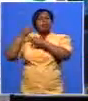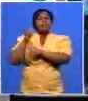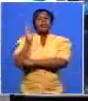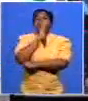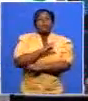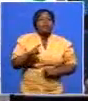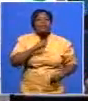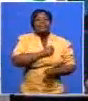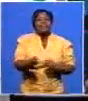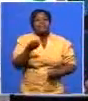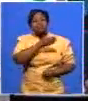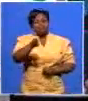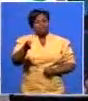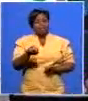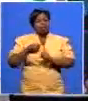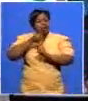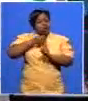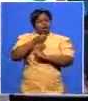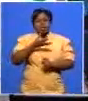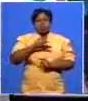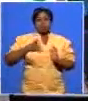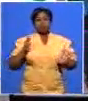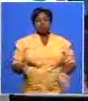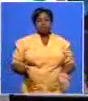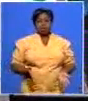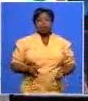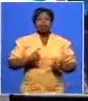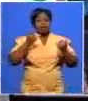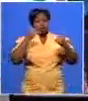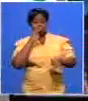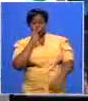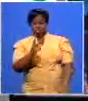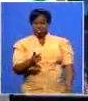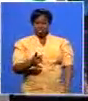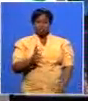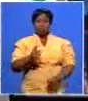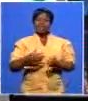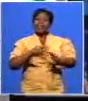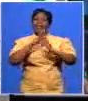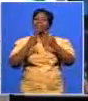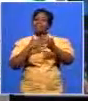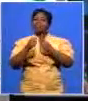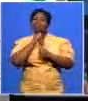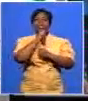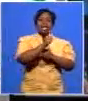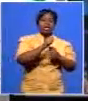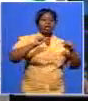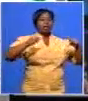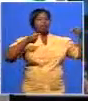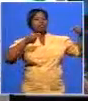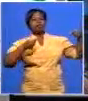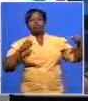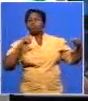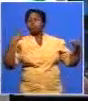and when you begin to see that you see that what you say is not interpreted in what you do people will